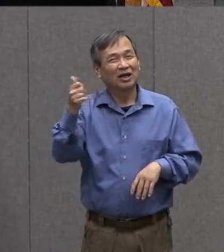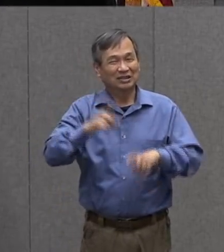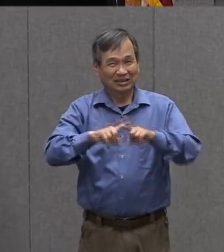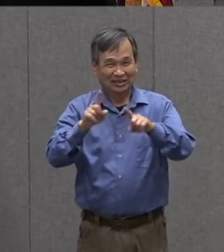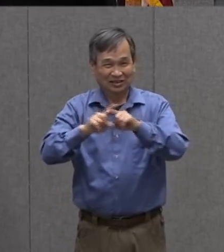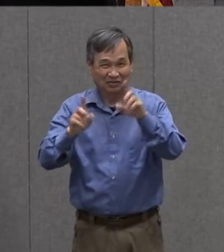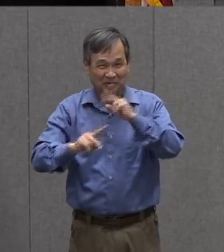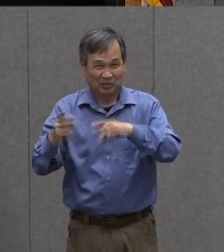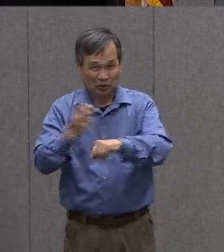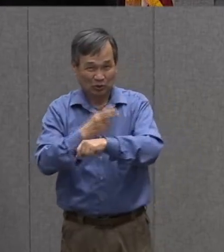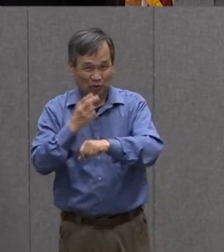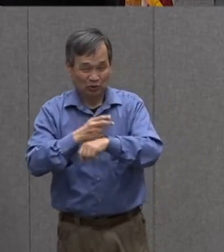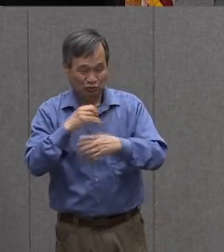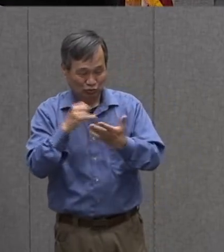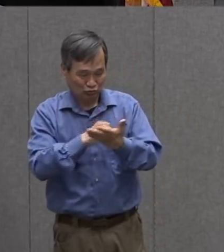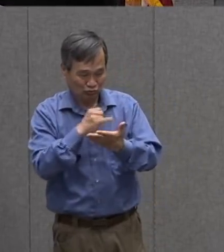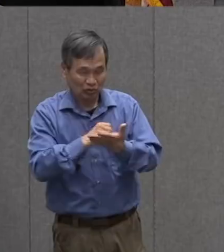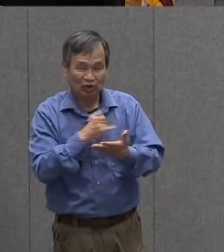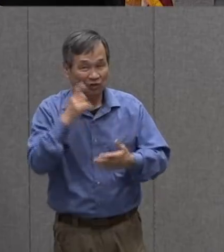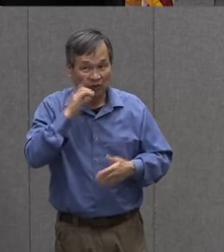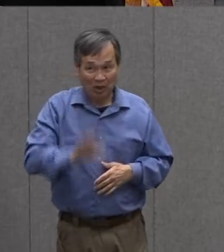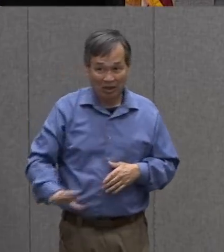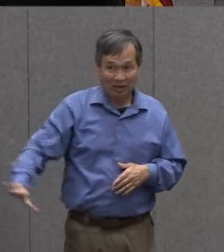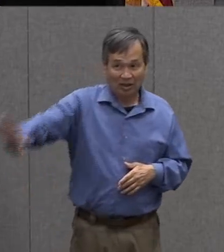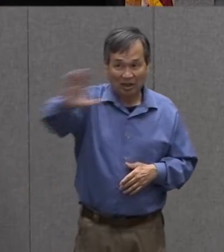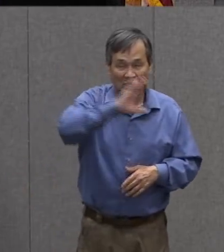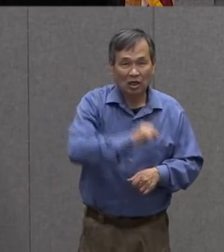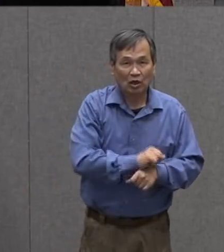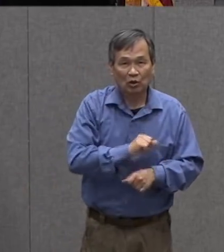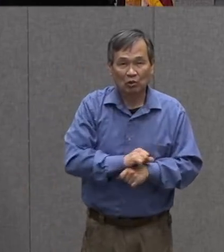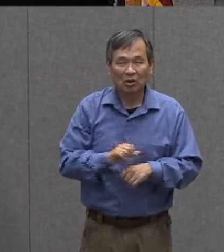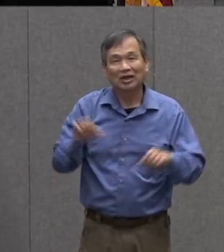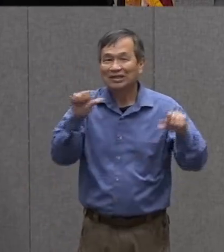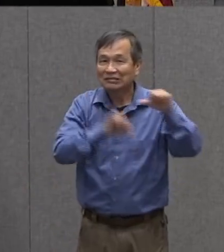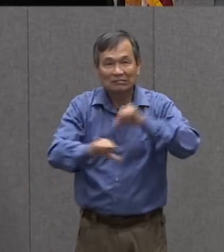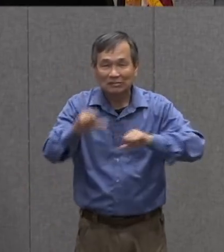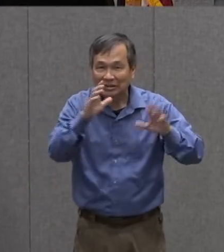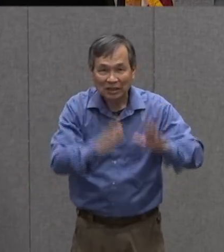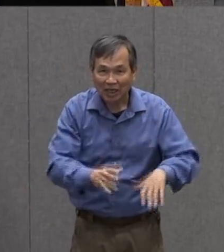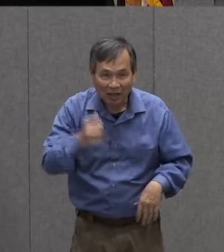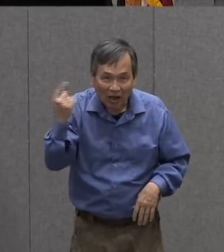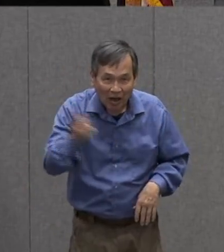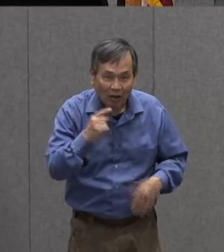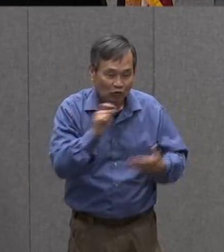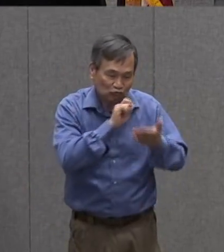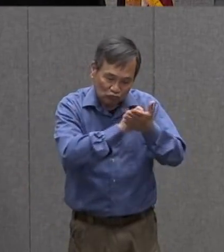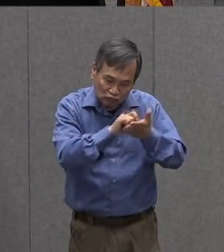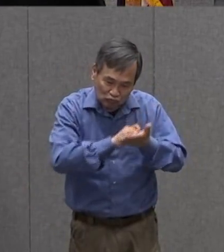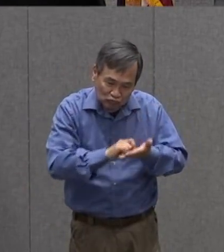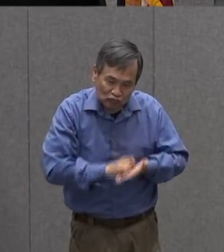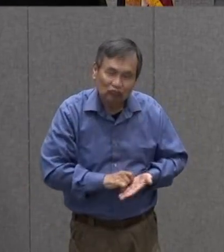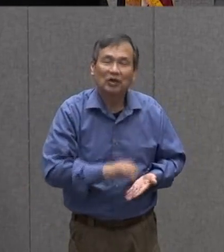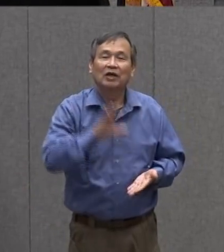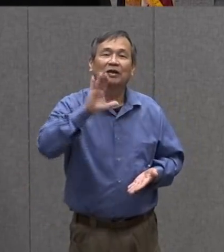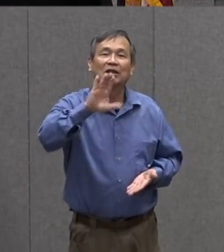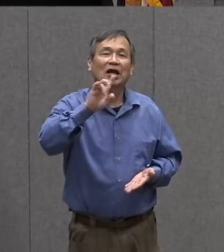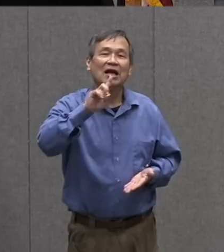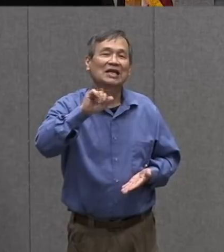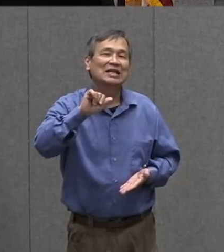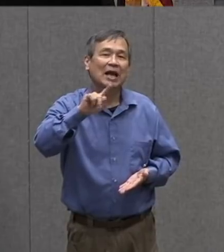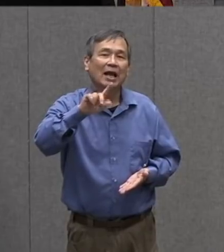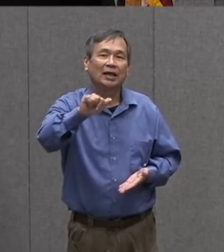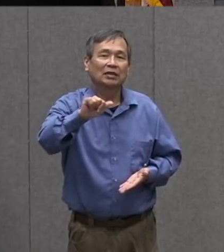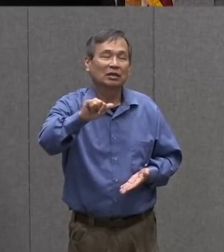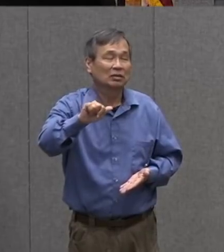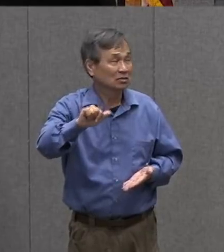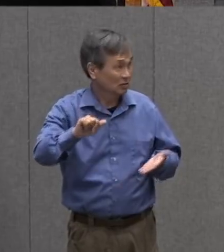that use journals journals for their work i know scientists use journals to record their data you